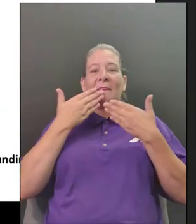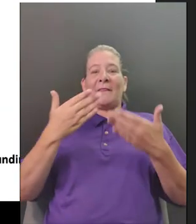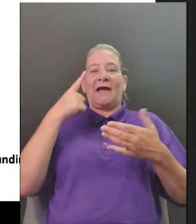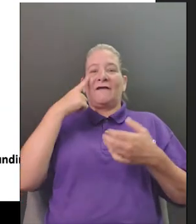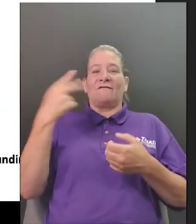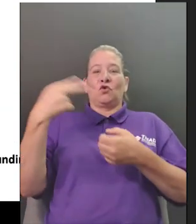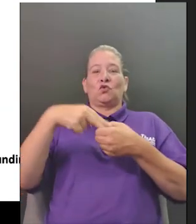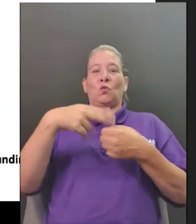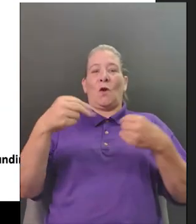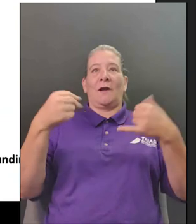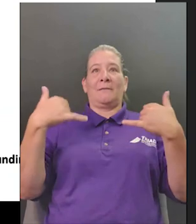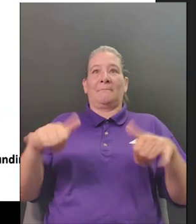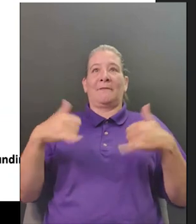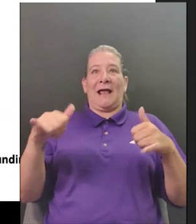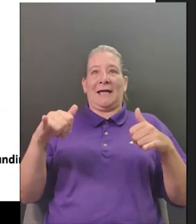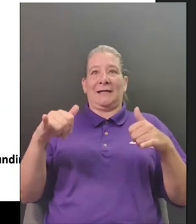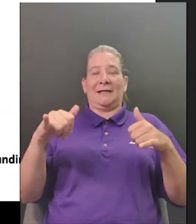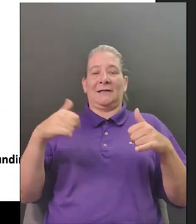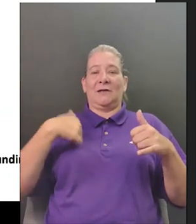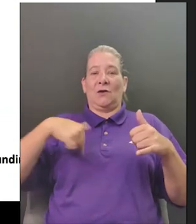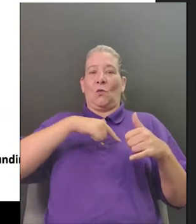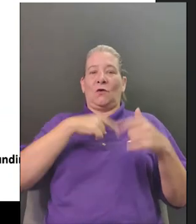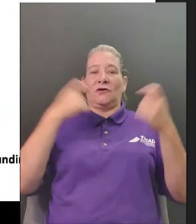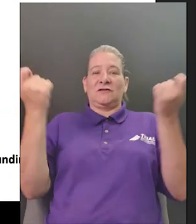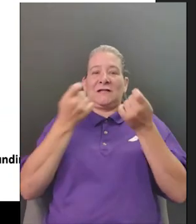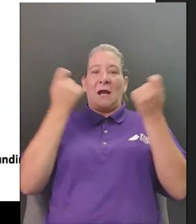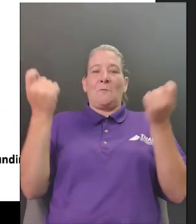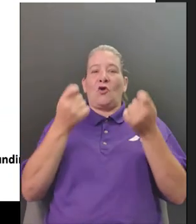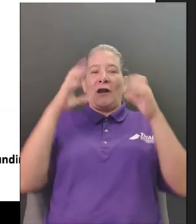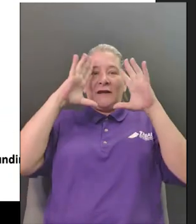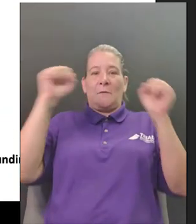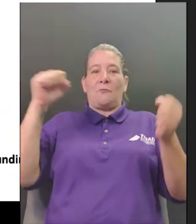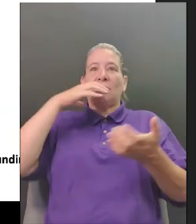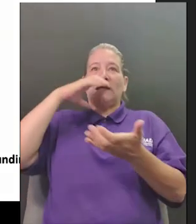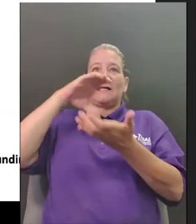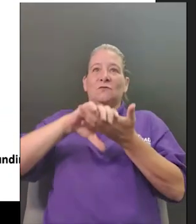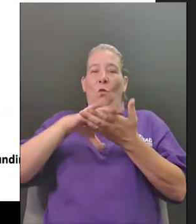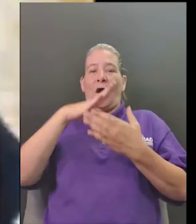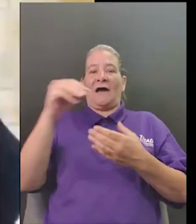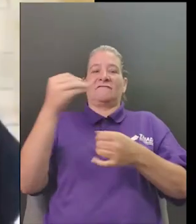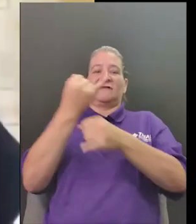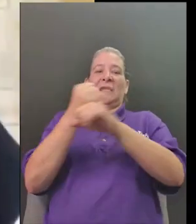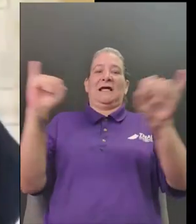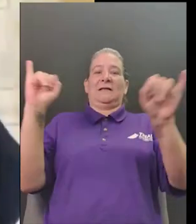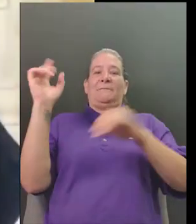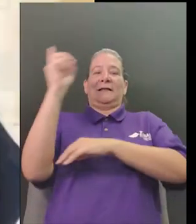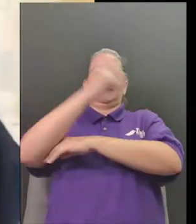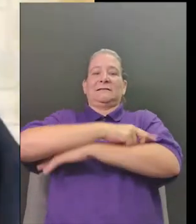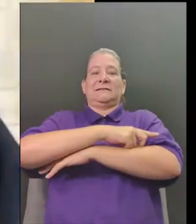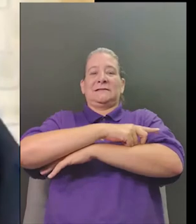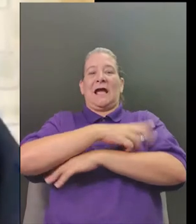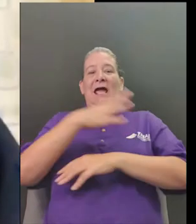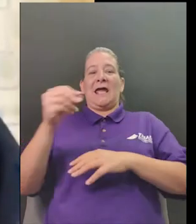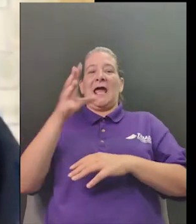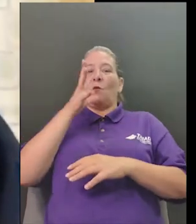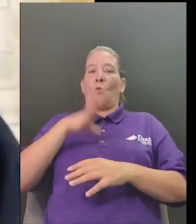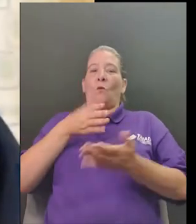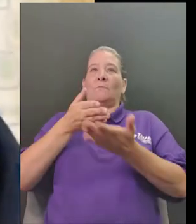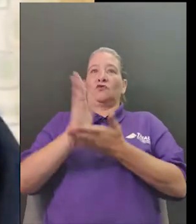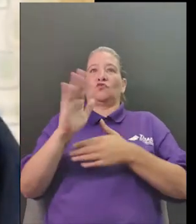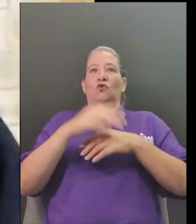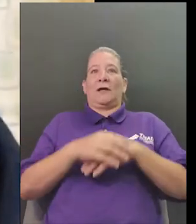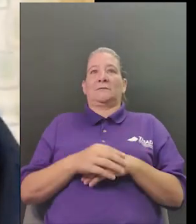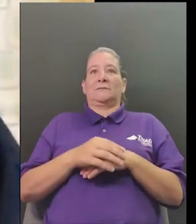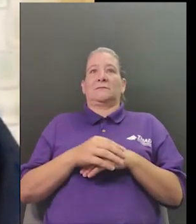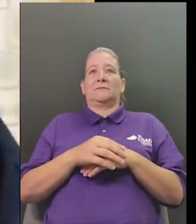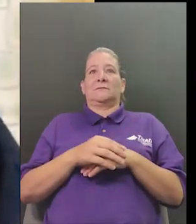earlier said as the declaration of independence was signed that hey i think we should be celebrating with fireworks